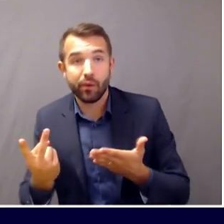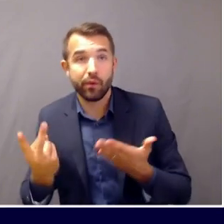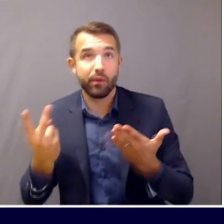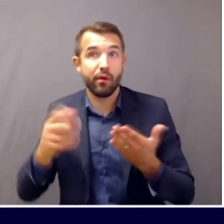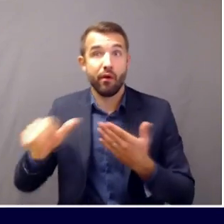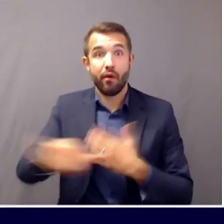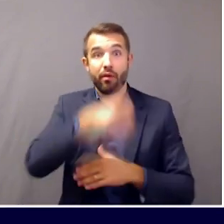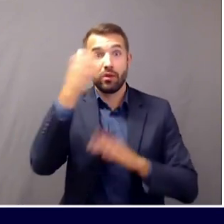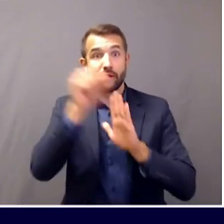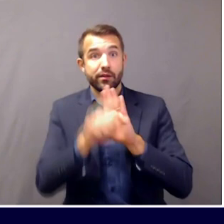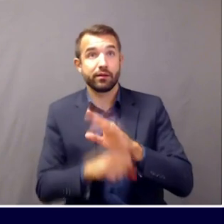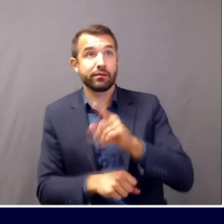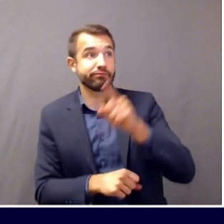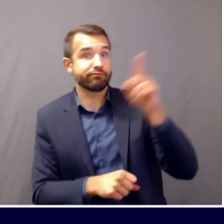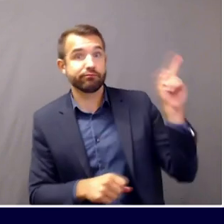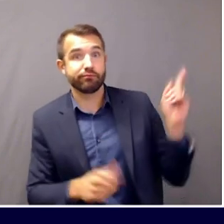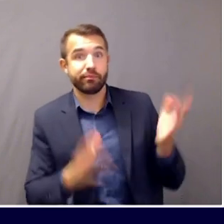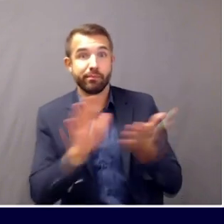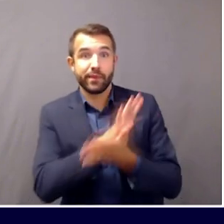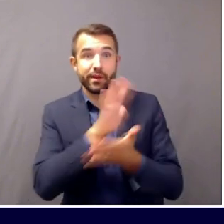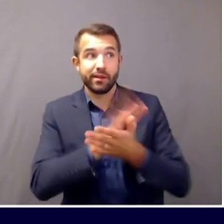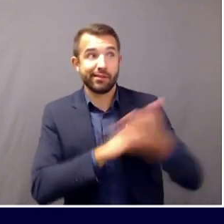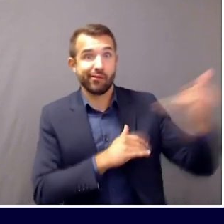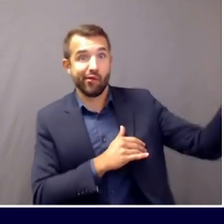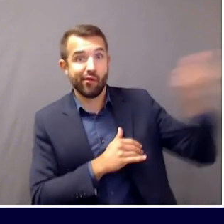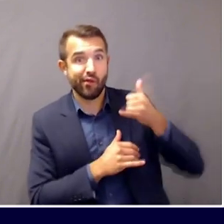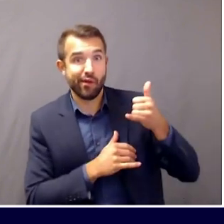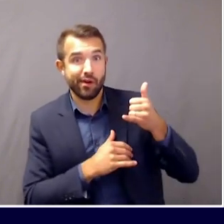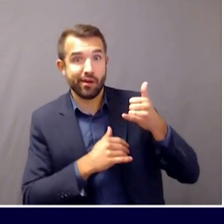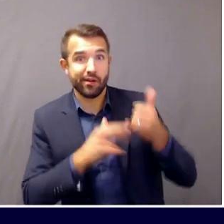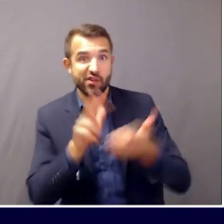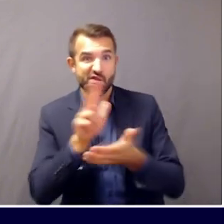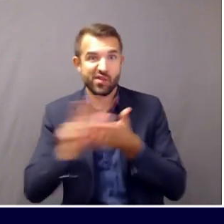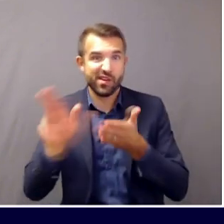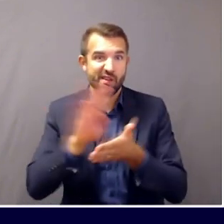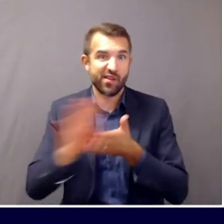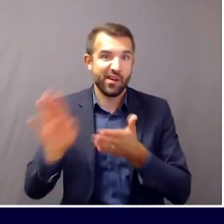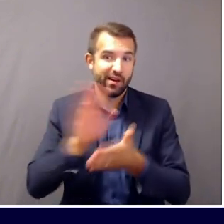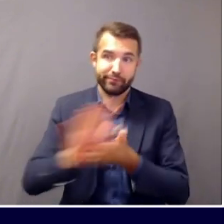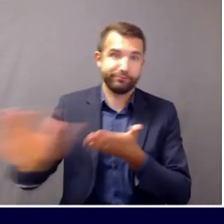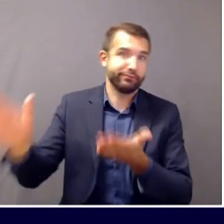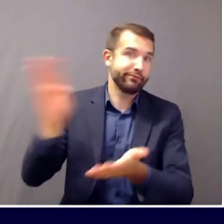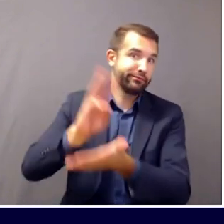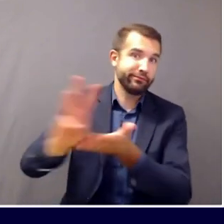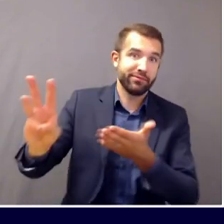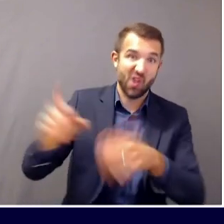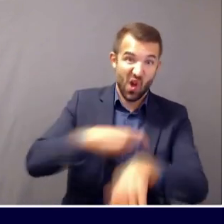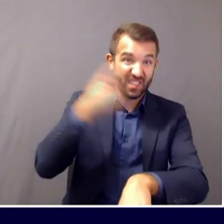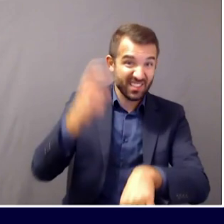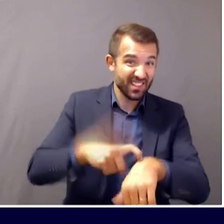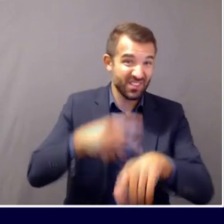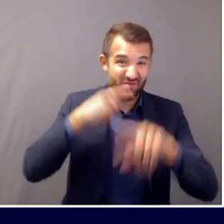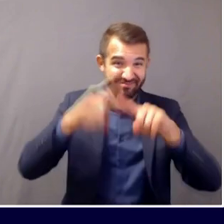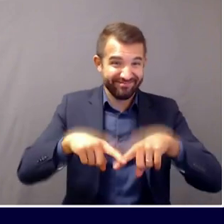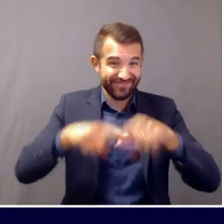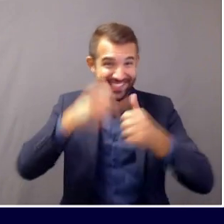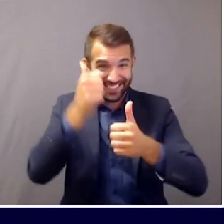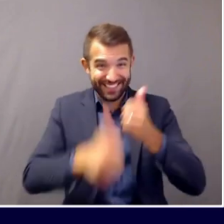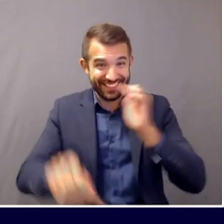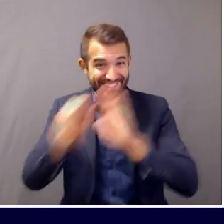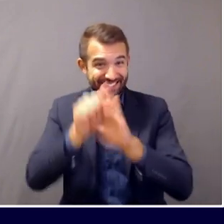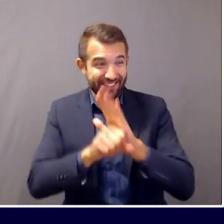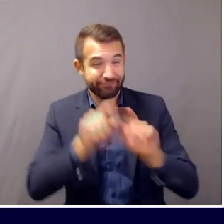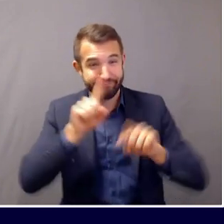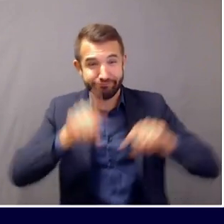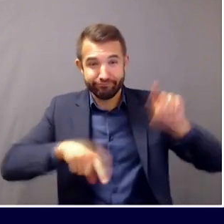it may take several weeks. But there's, it really does depend on which state the Maine has passed away in and how many, how